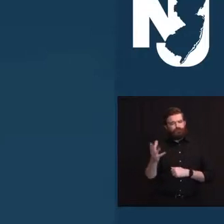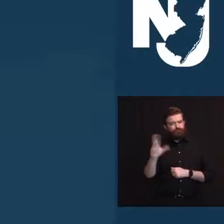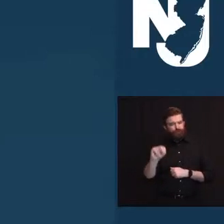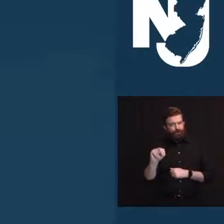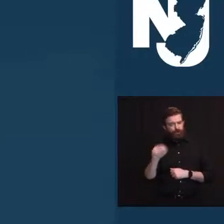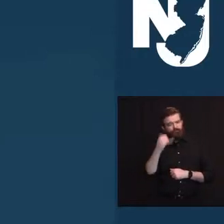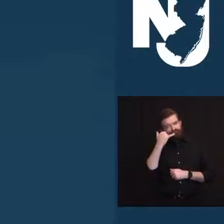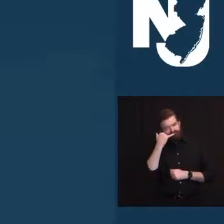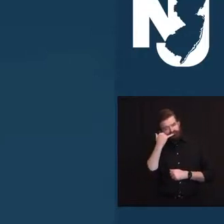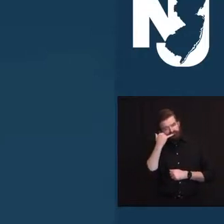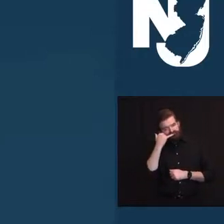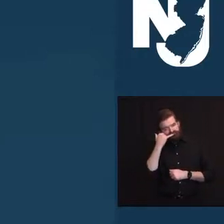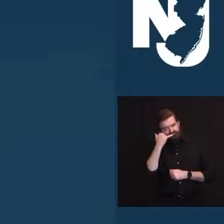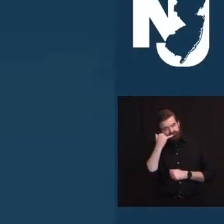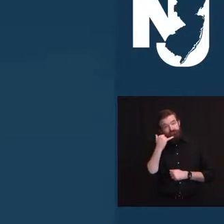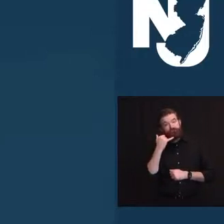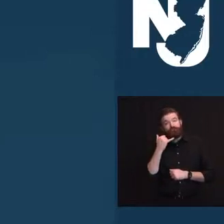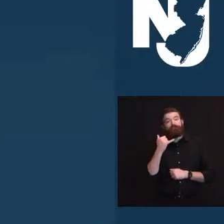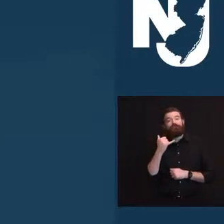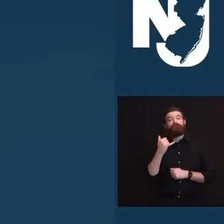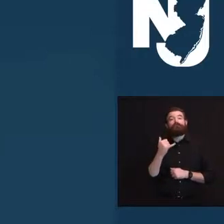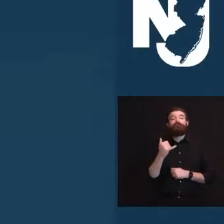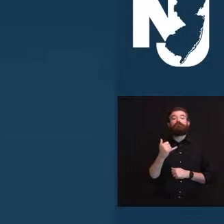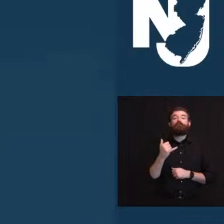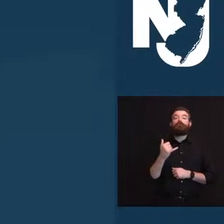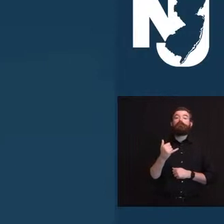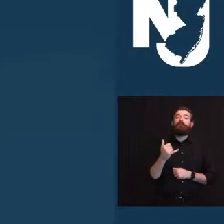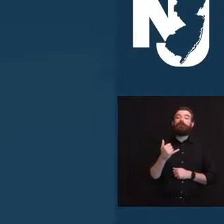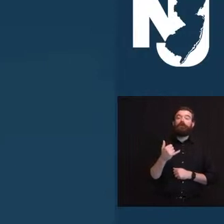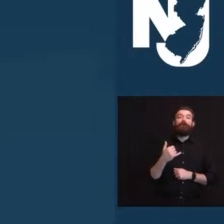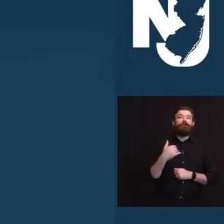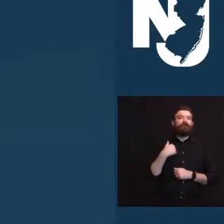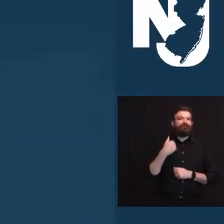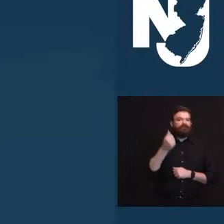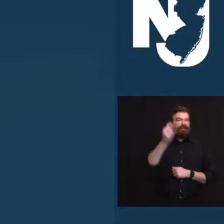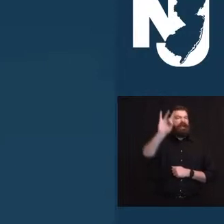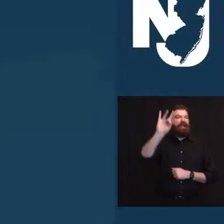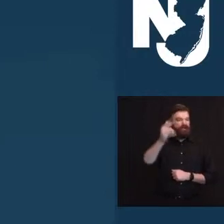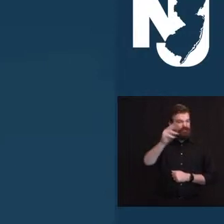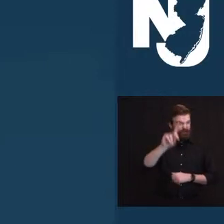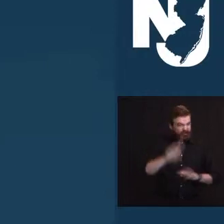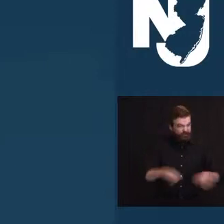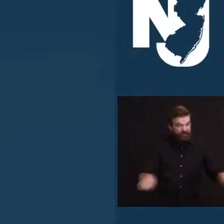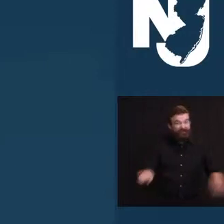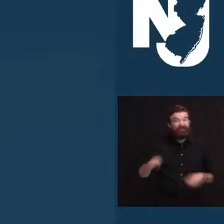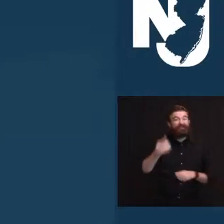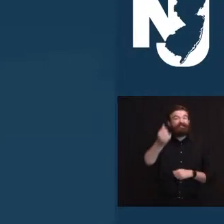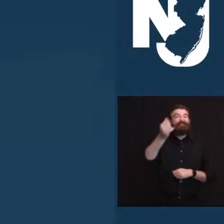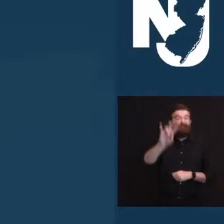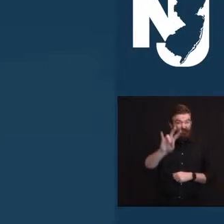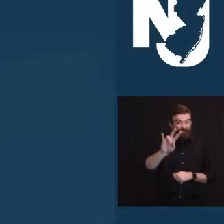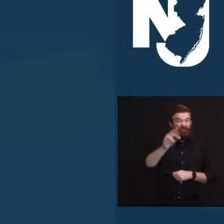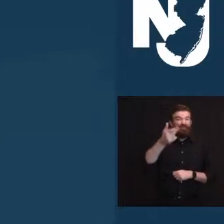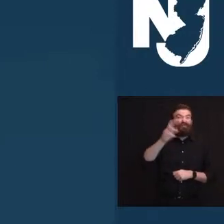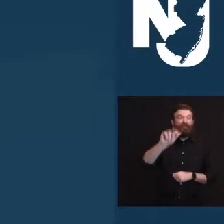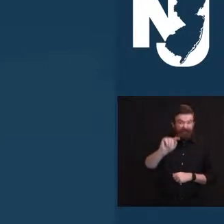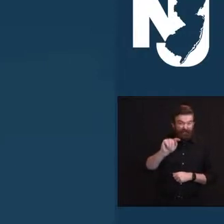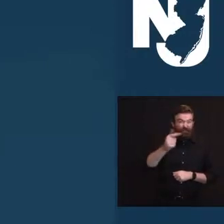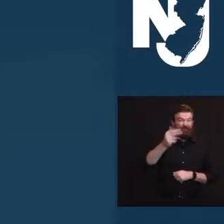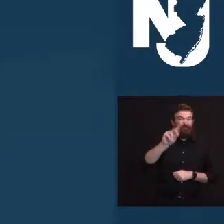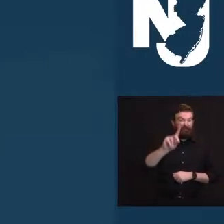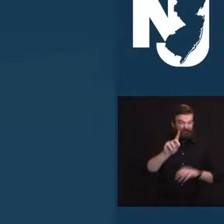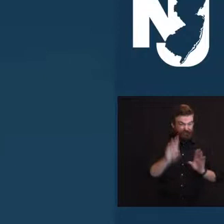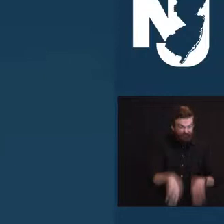18 grandchildren, 17 great-grandchildren. Tilly was 95 years old.